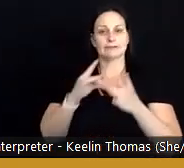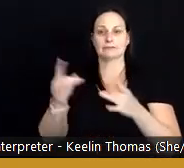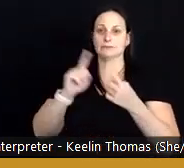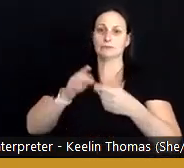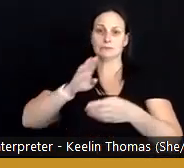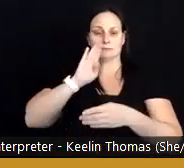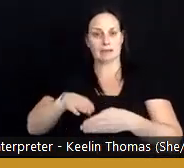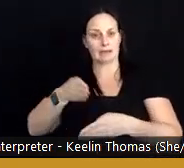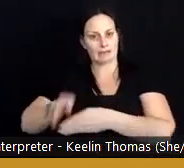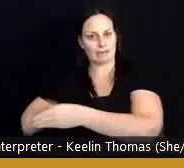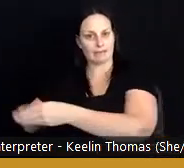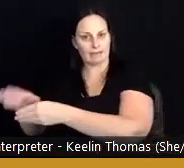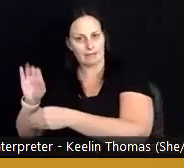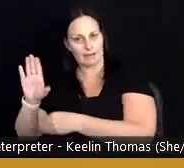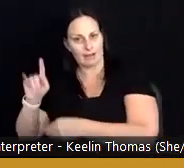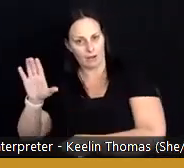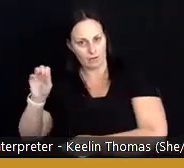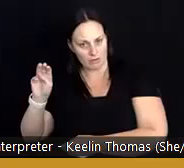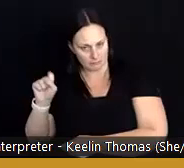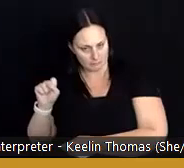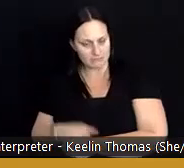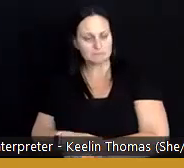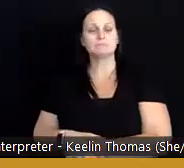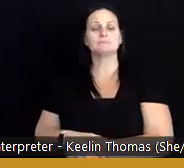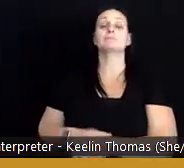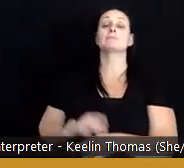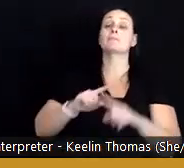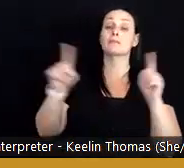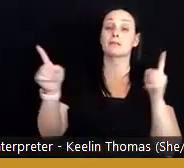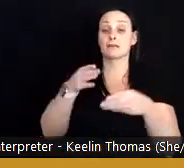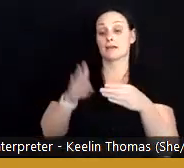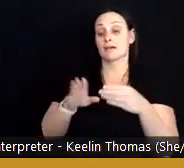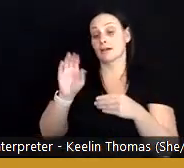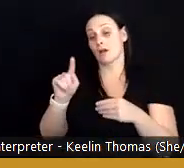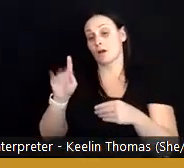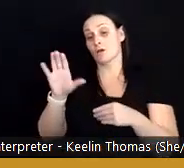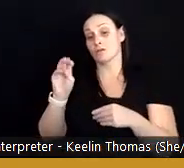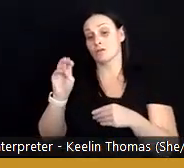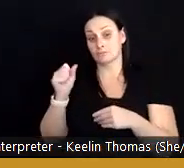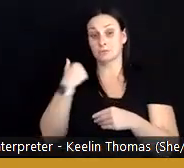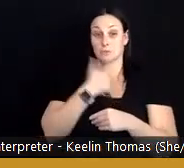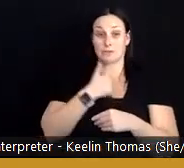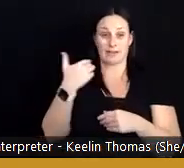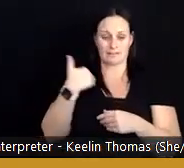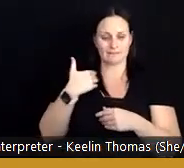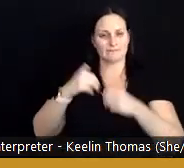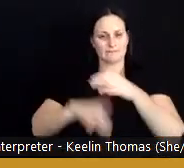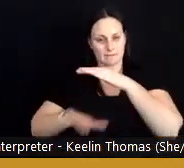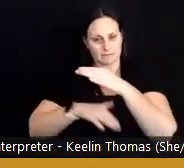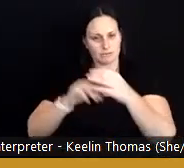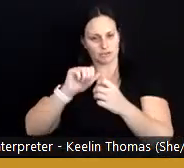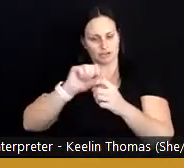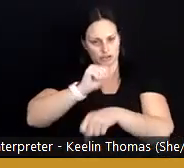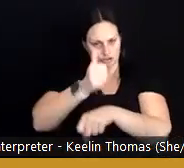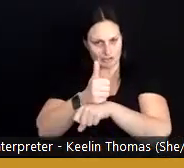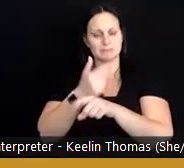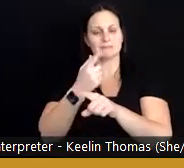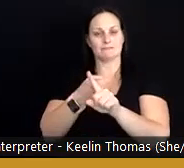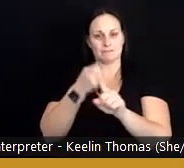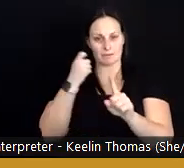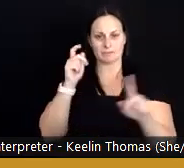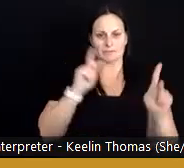outcomes. However, the outcomes that we have are fundamentally shaped by what people experience based on this